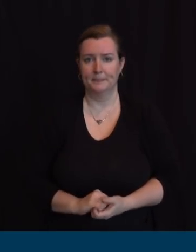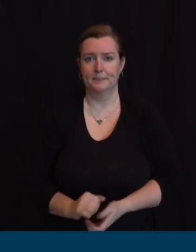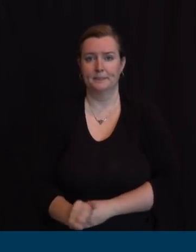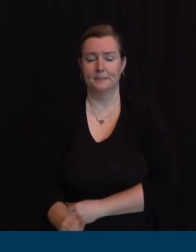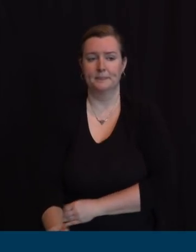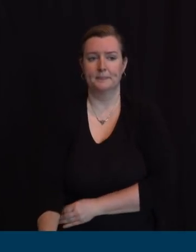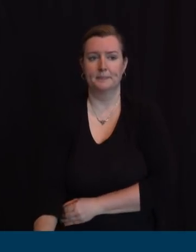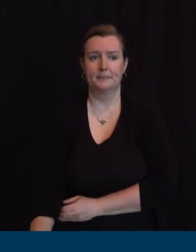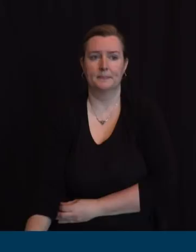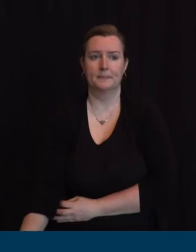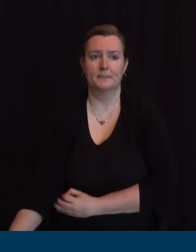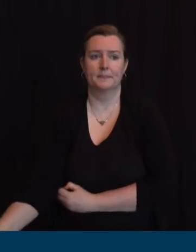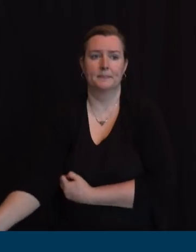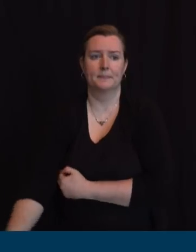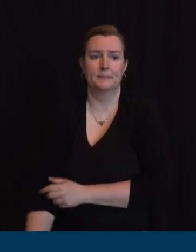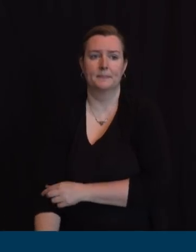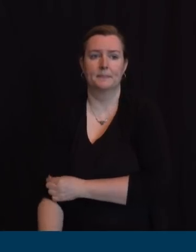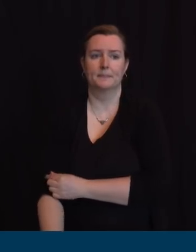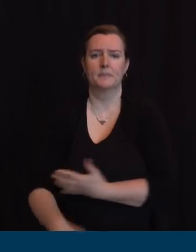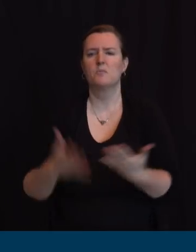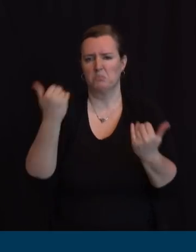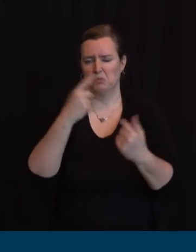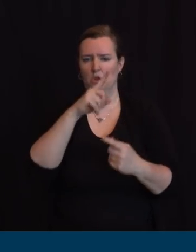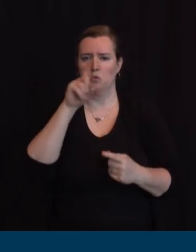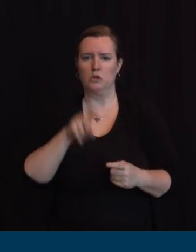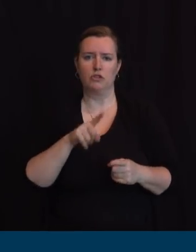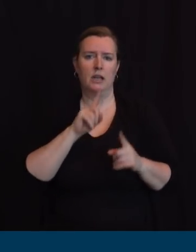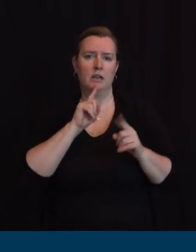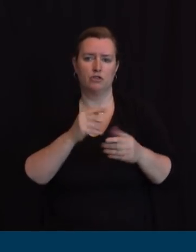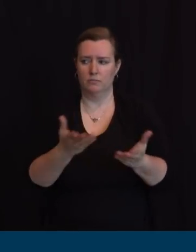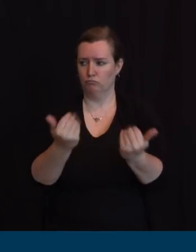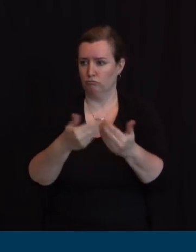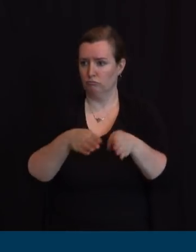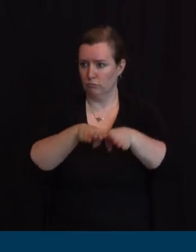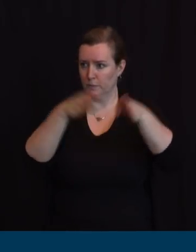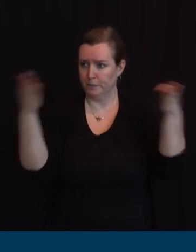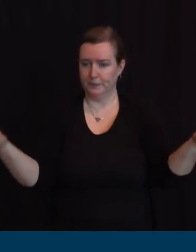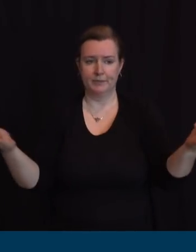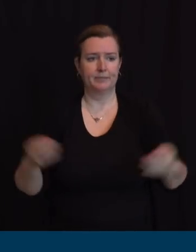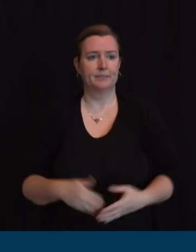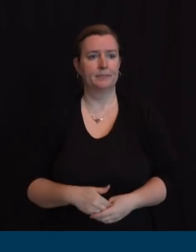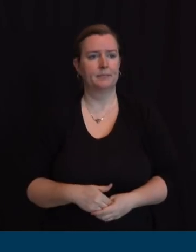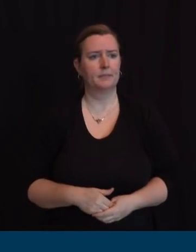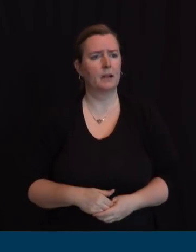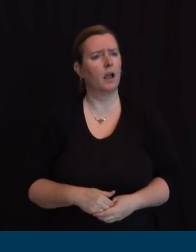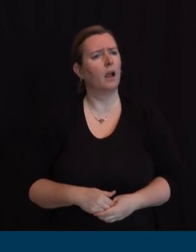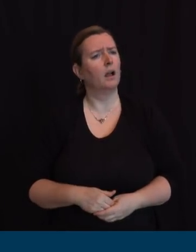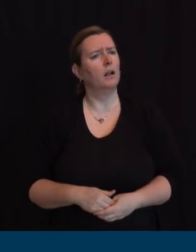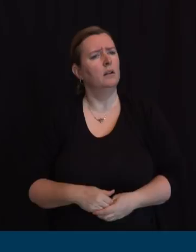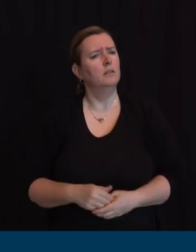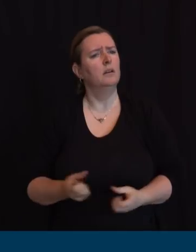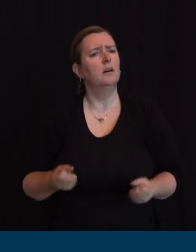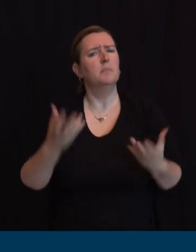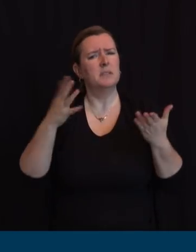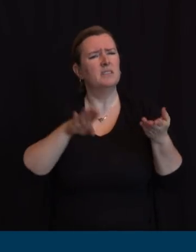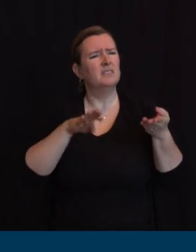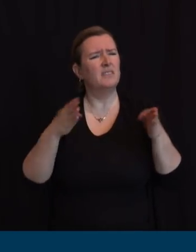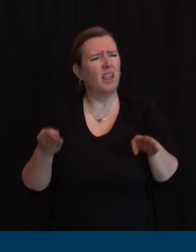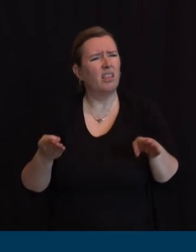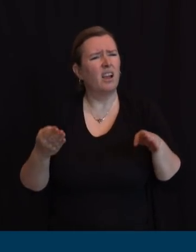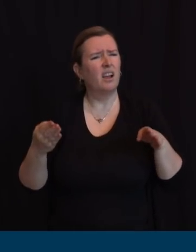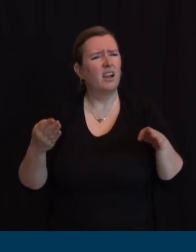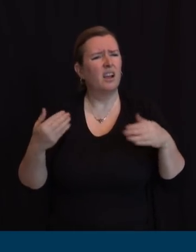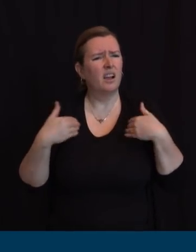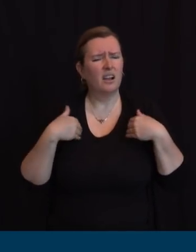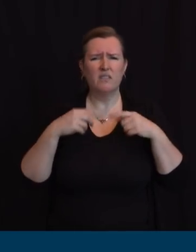with you over here. Did you give a full percentage of how many of the deaths have underlying conditions? I know you broke down the conditions, but how many did and how many didn't